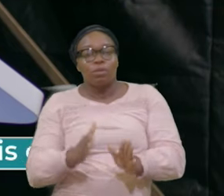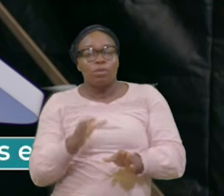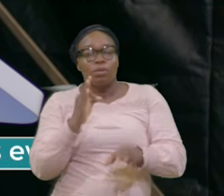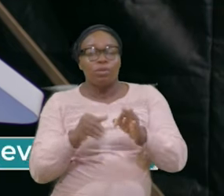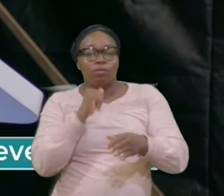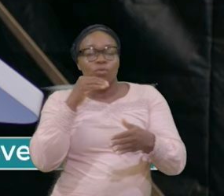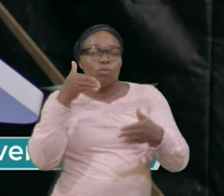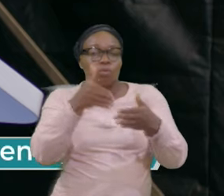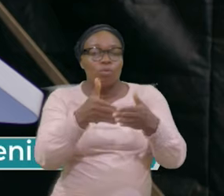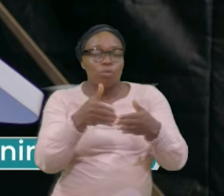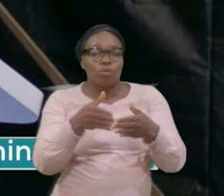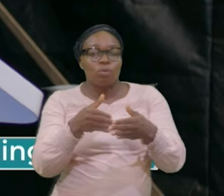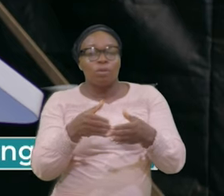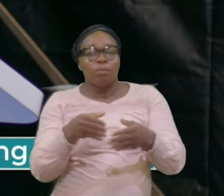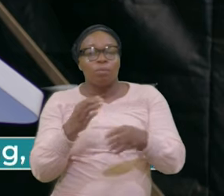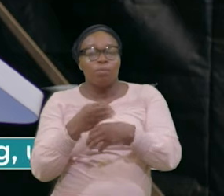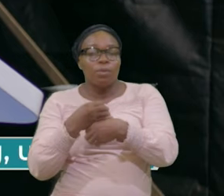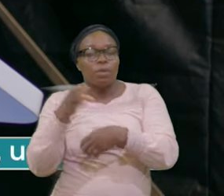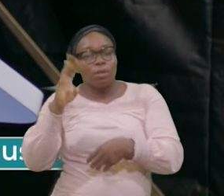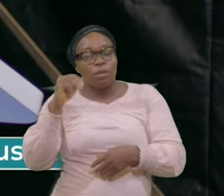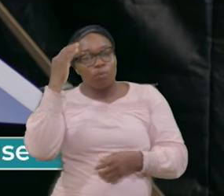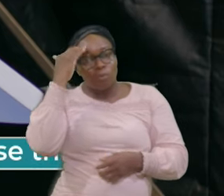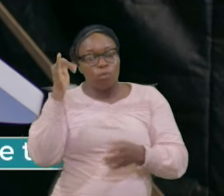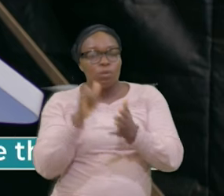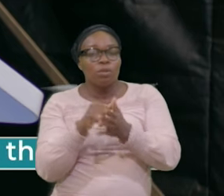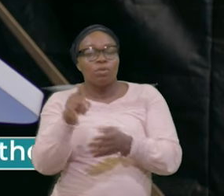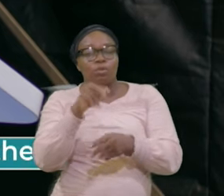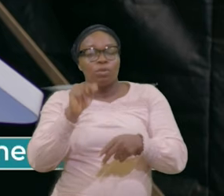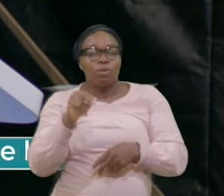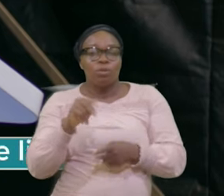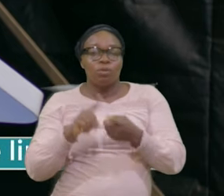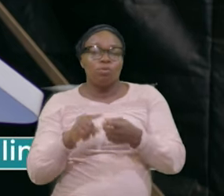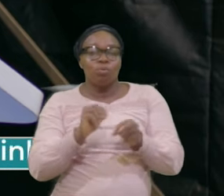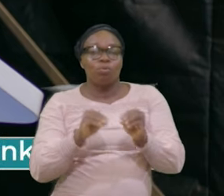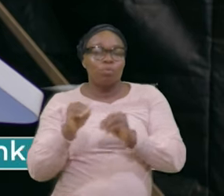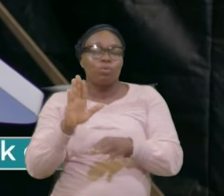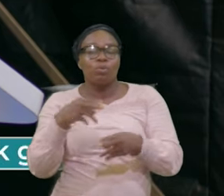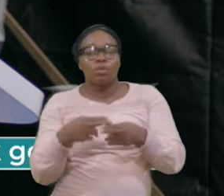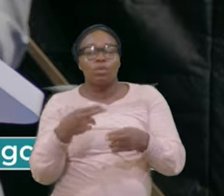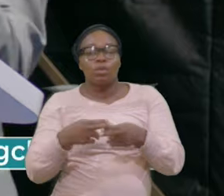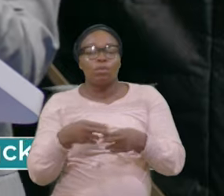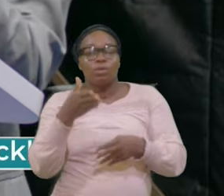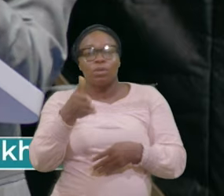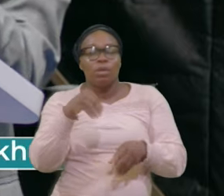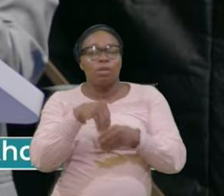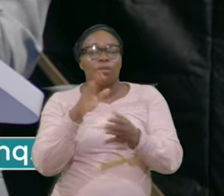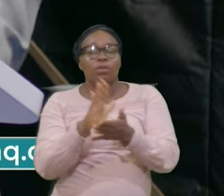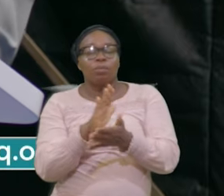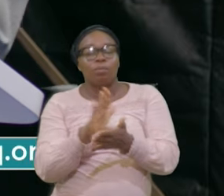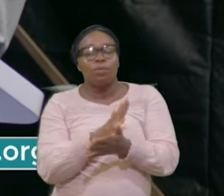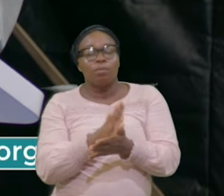Possible To Draw Closer To Them For Your Own Good To Help You To Make Progress